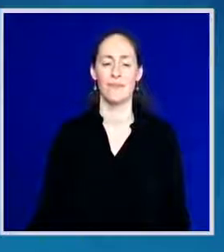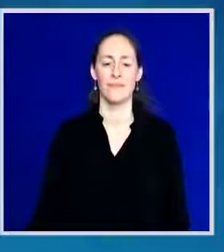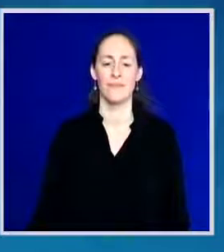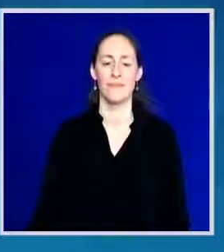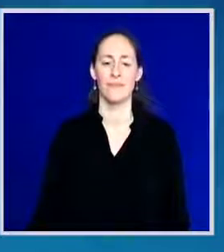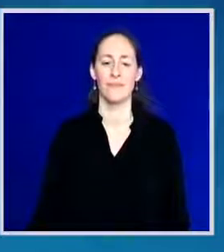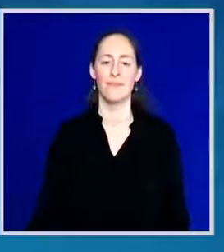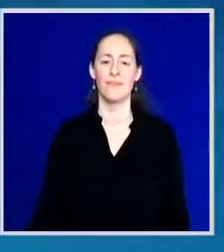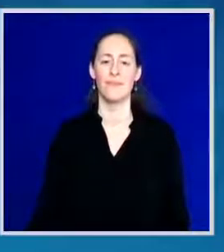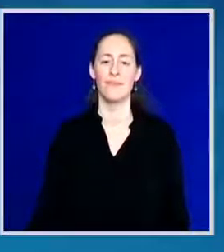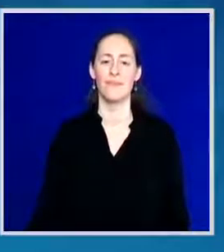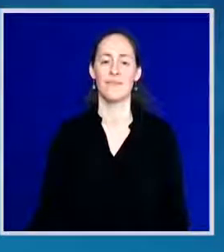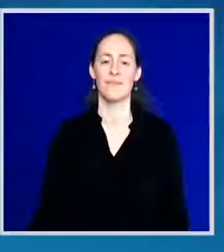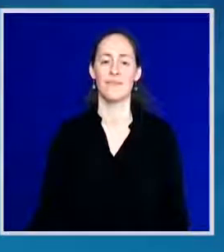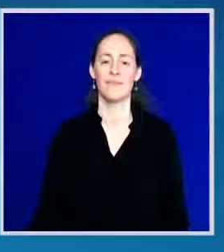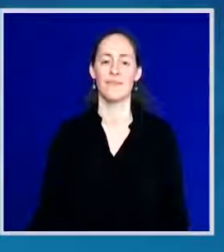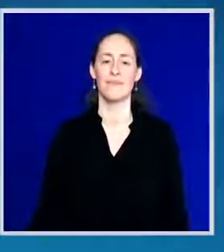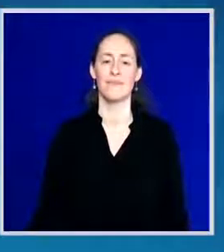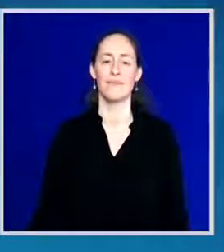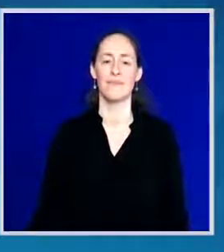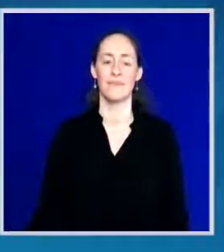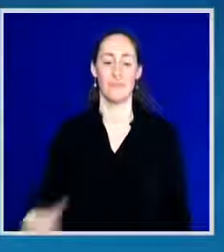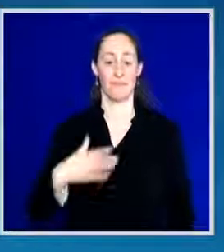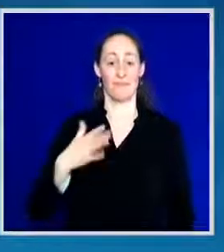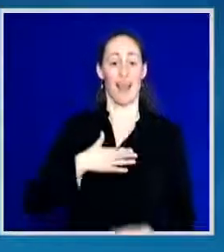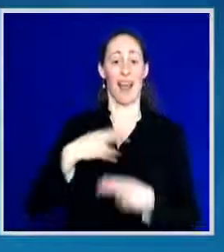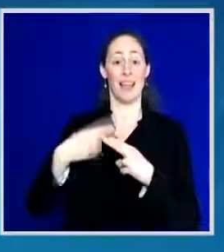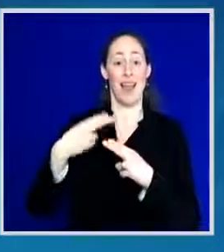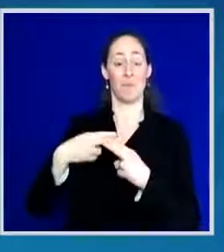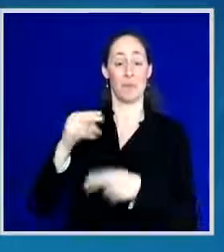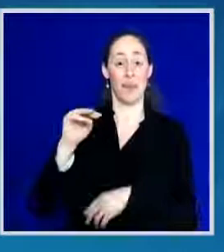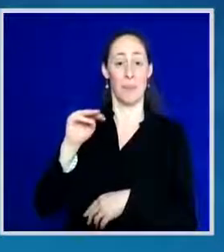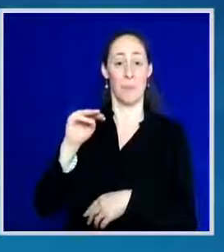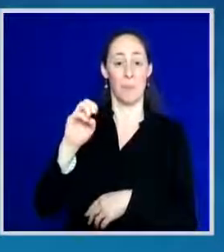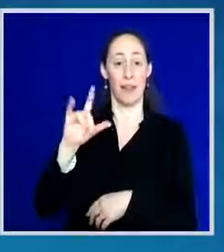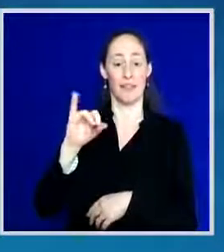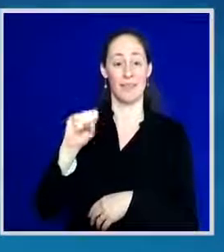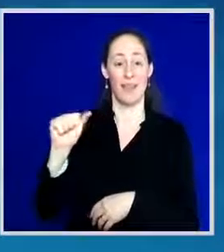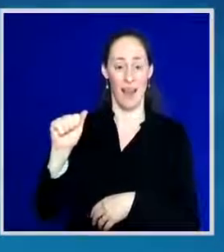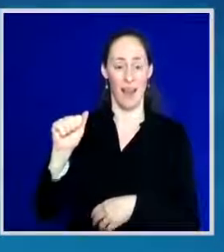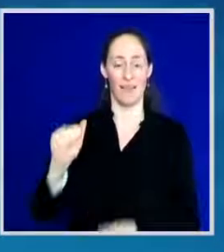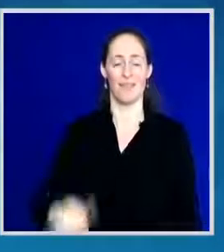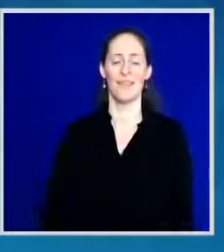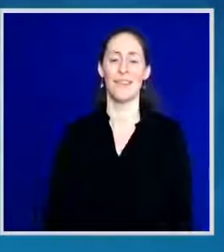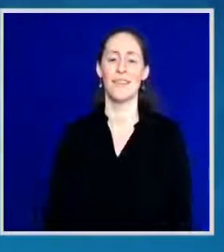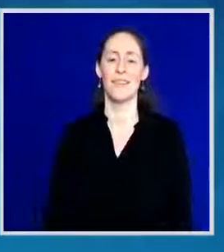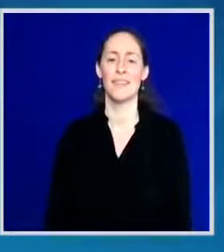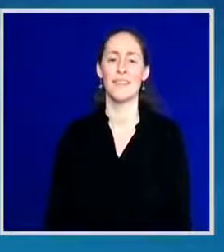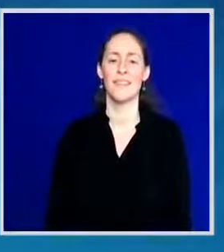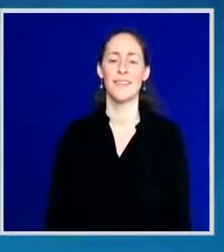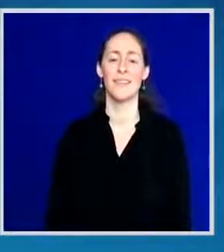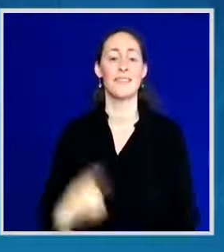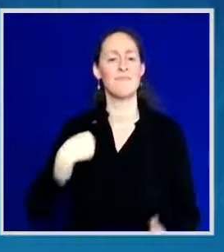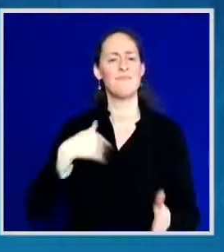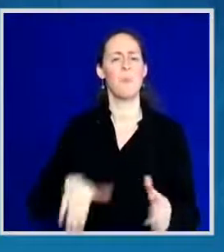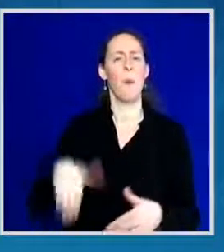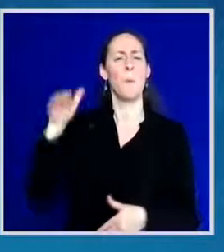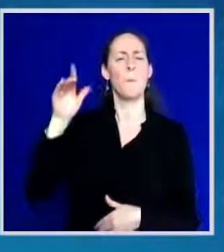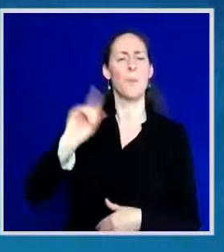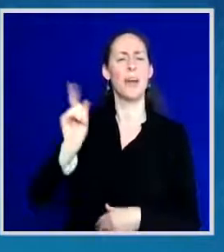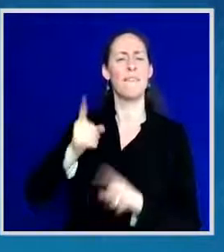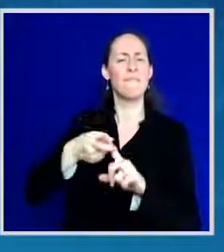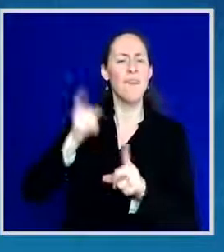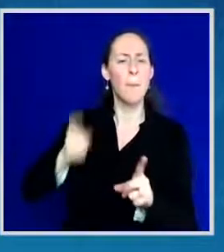My name is Melissa Wesby, as mentioned. I'm a native of New Orleans, Louisiana. I moved to Baltimore City